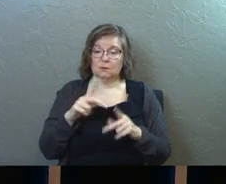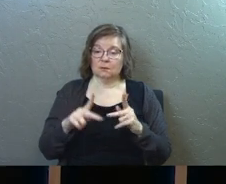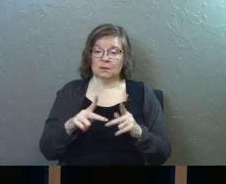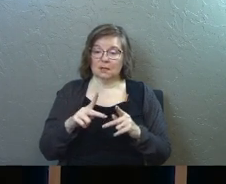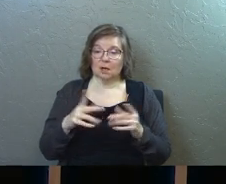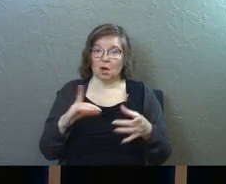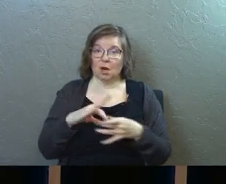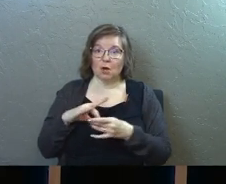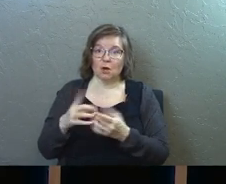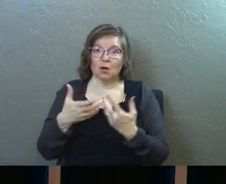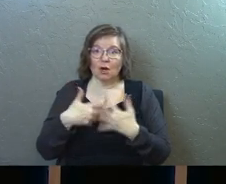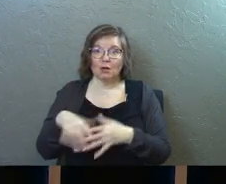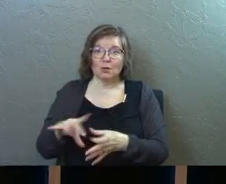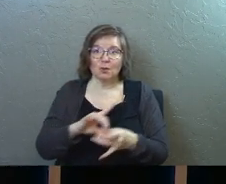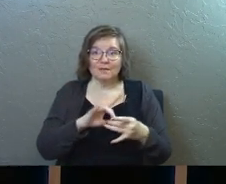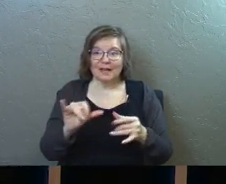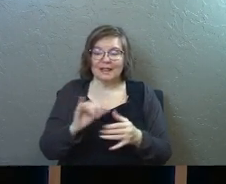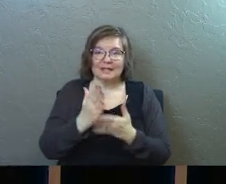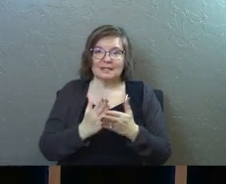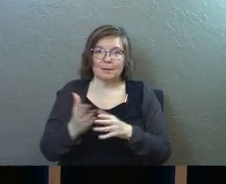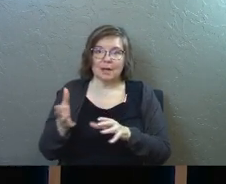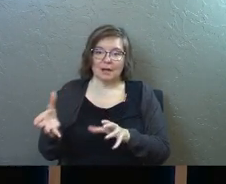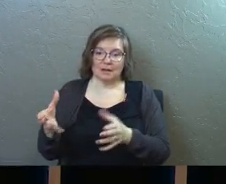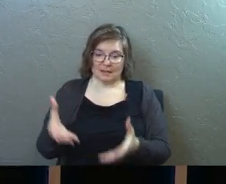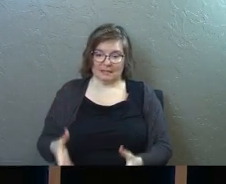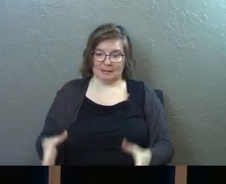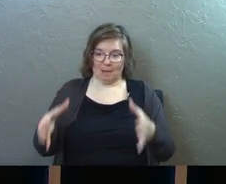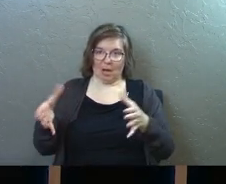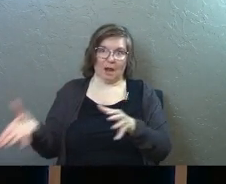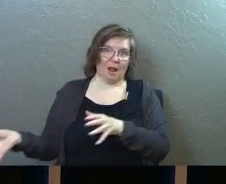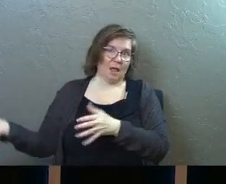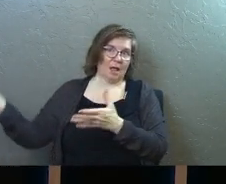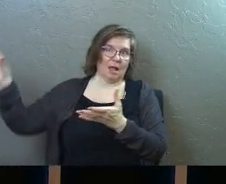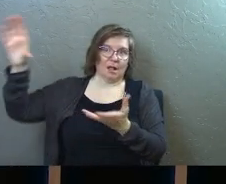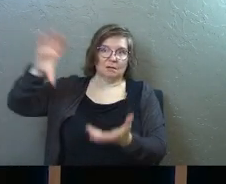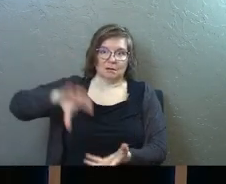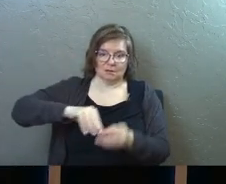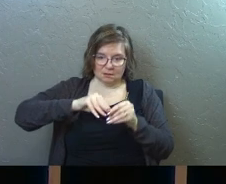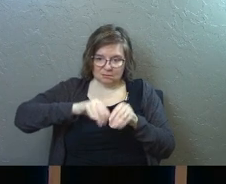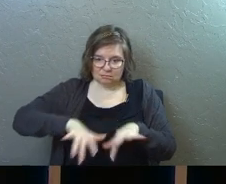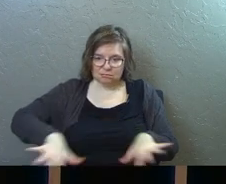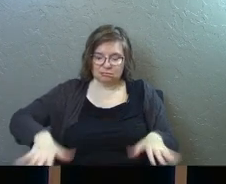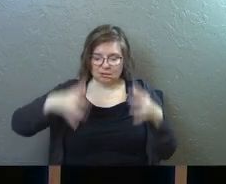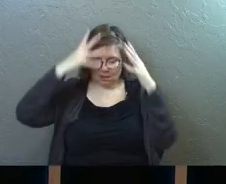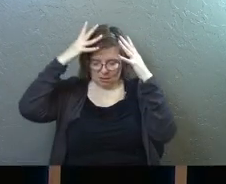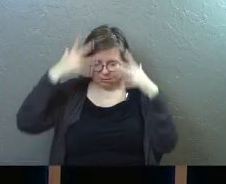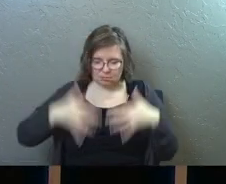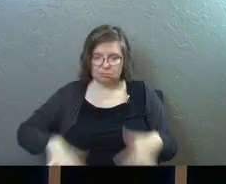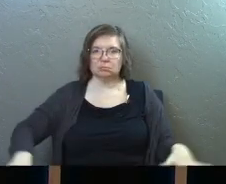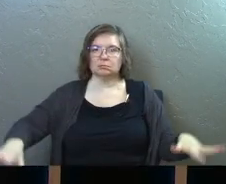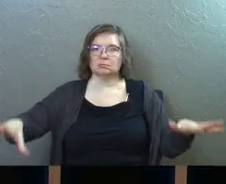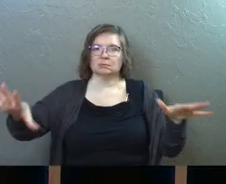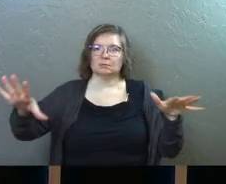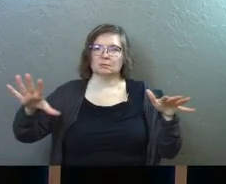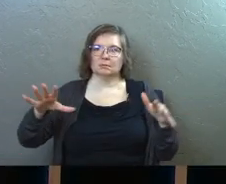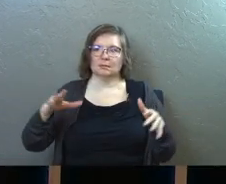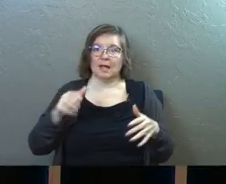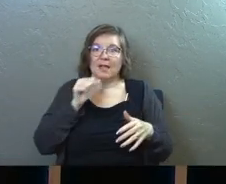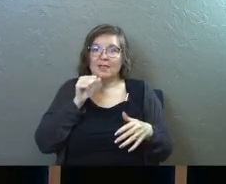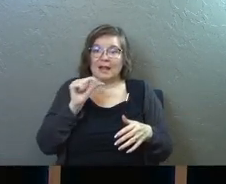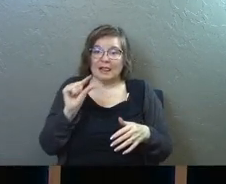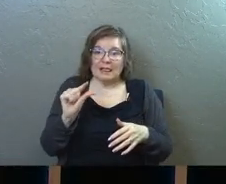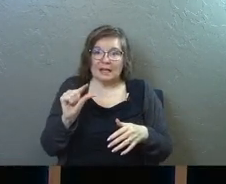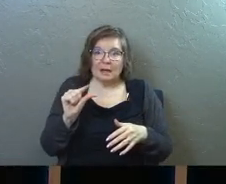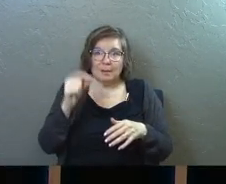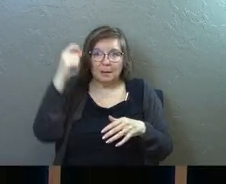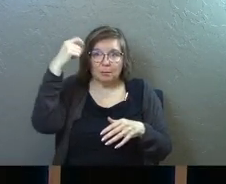people are unified it's it's like somebody took a bucket of this oil and dumped it on Aaron and they didn't just